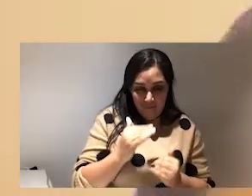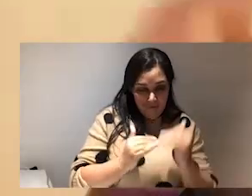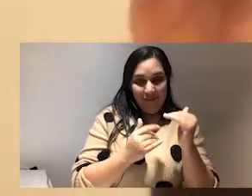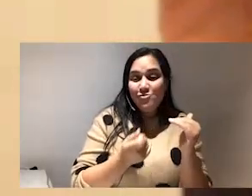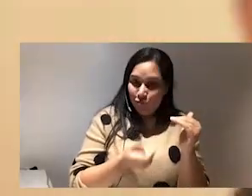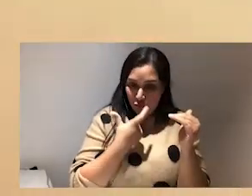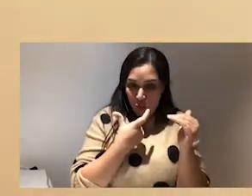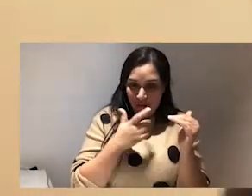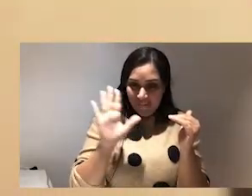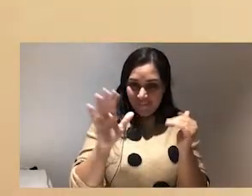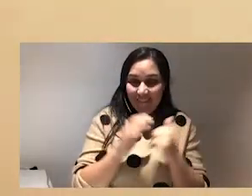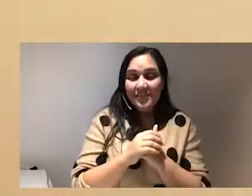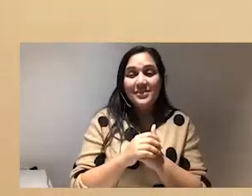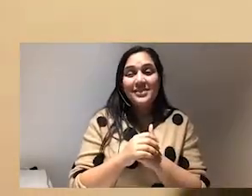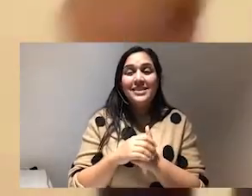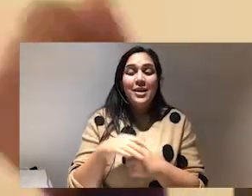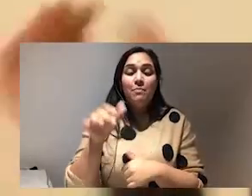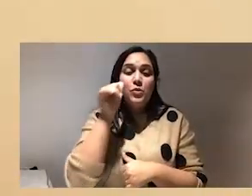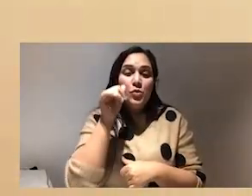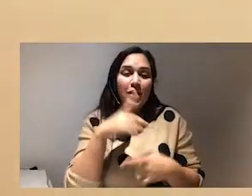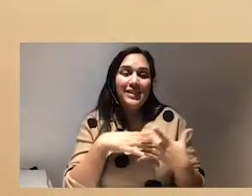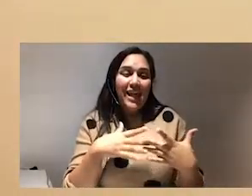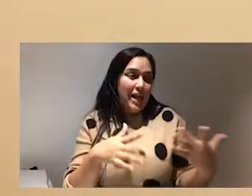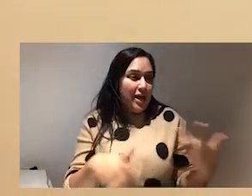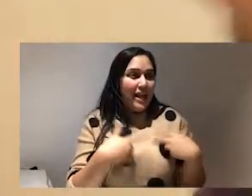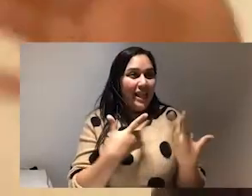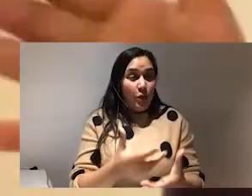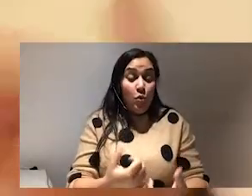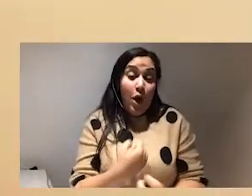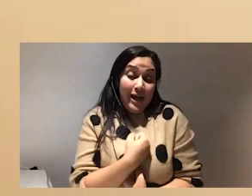what you know when it's like someone's like slapped you and then hugged you and slapped you again